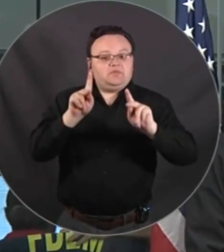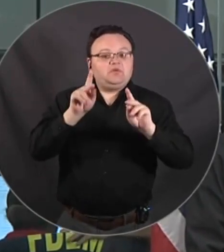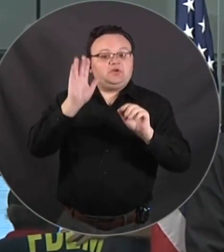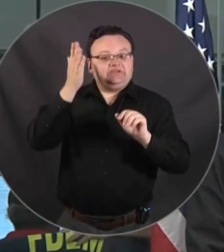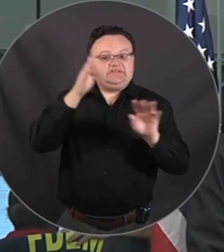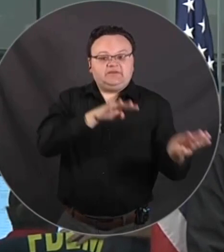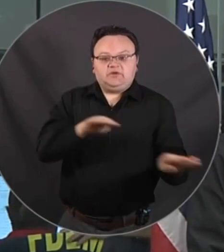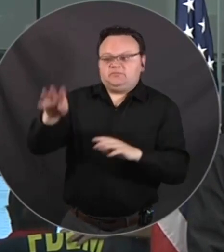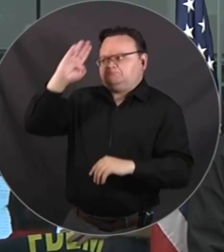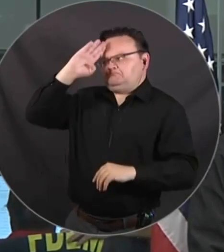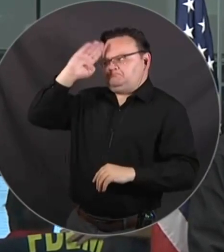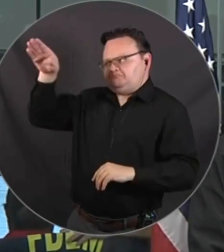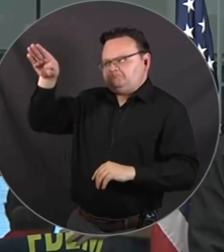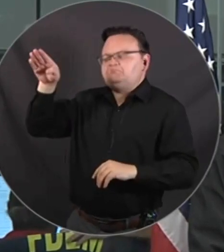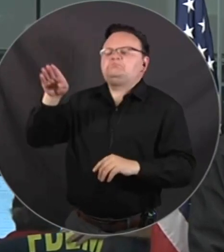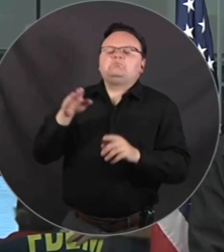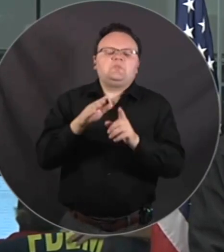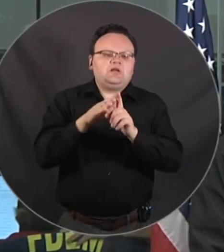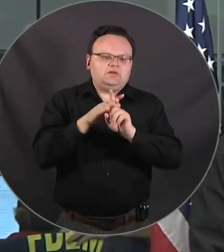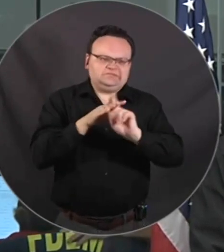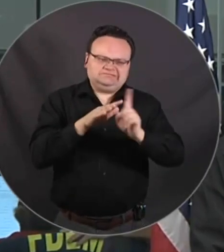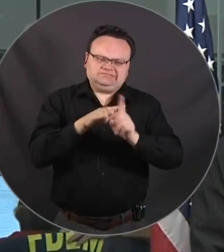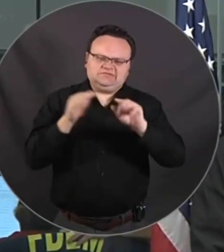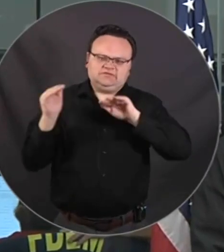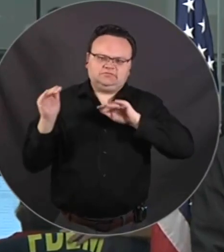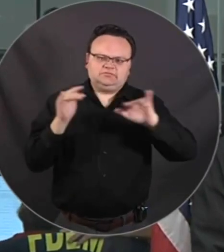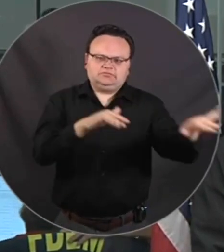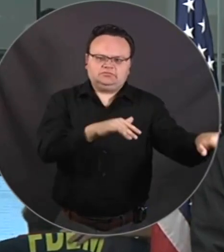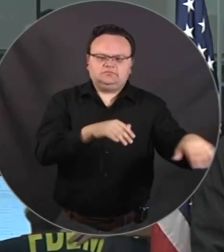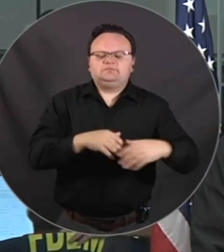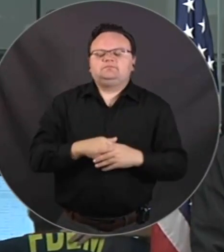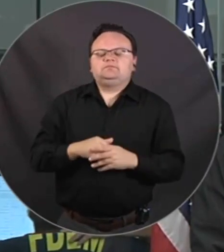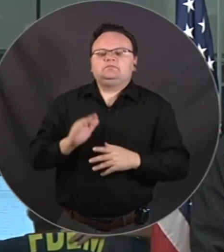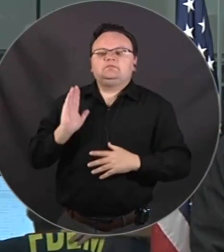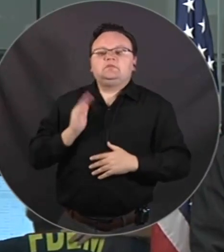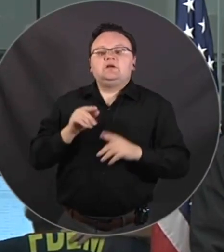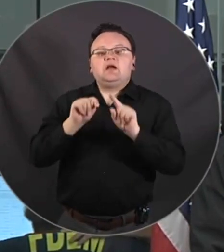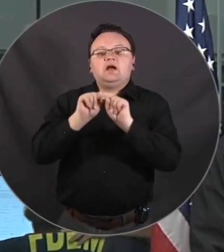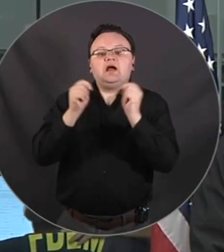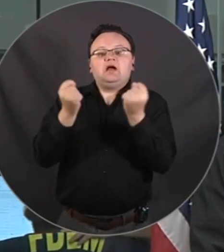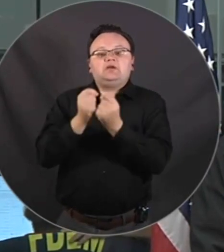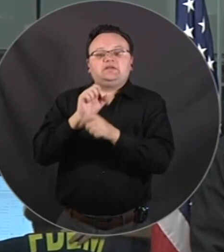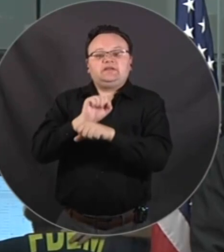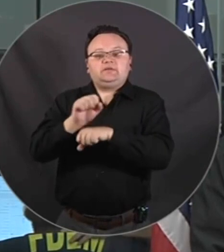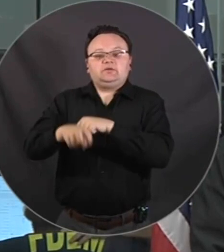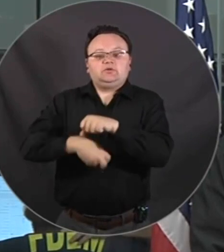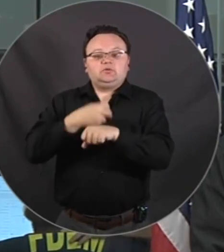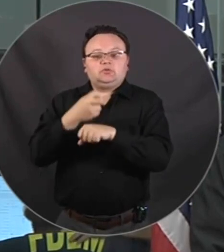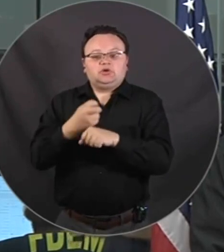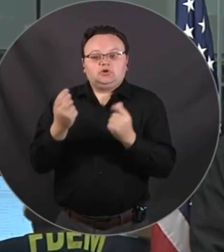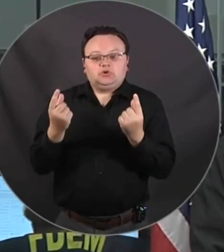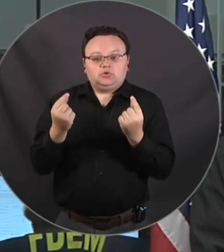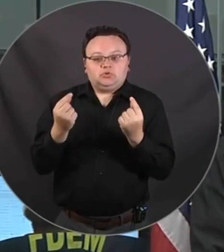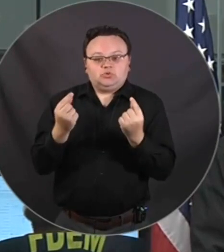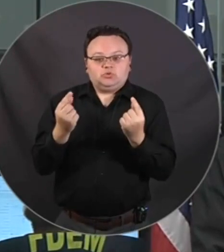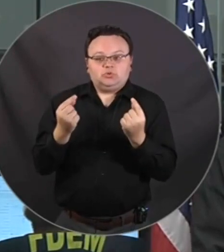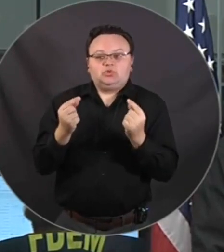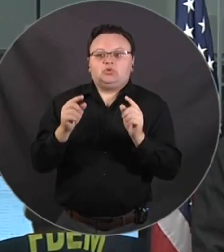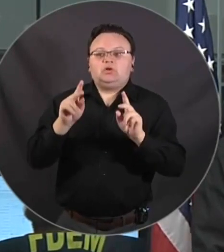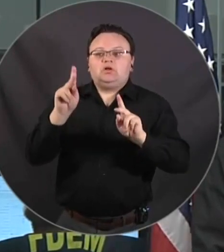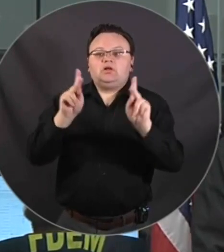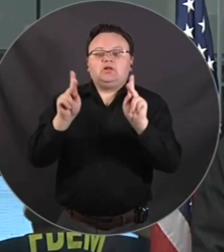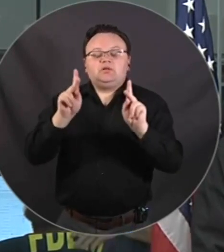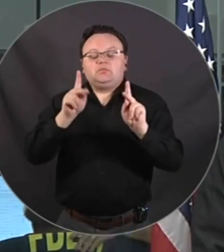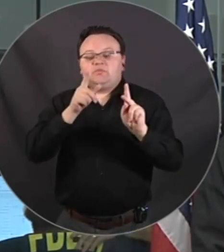and we're grateful for that. The state emergency response team is continuing to work, are working to meet the needs of survivors, supporting our